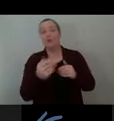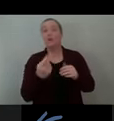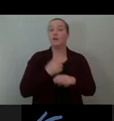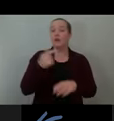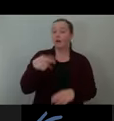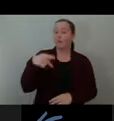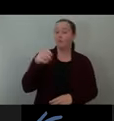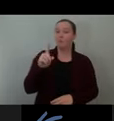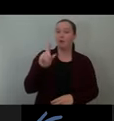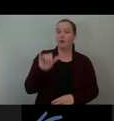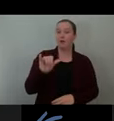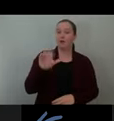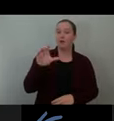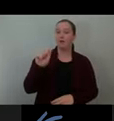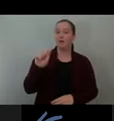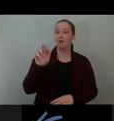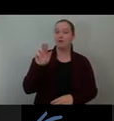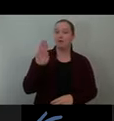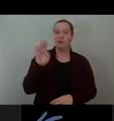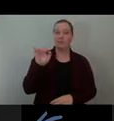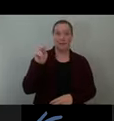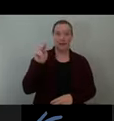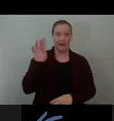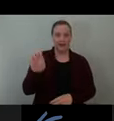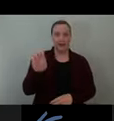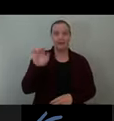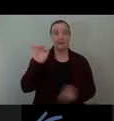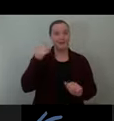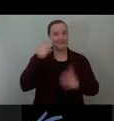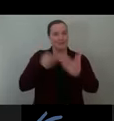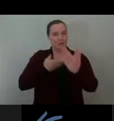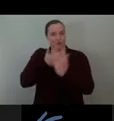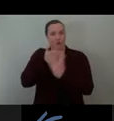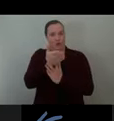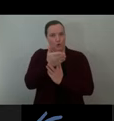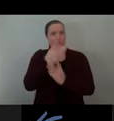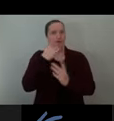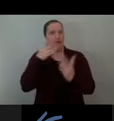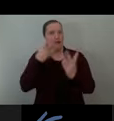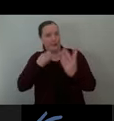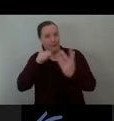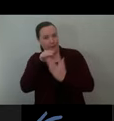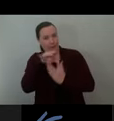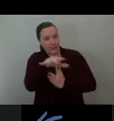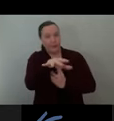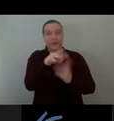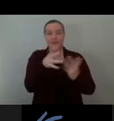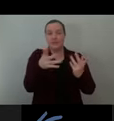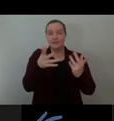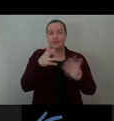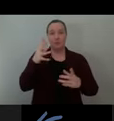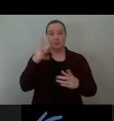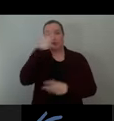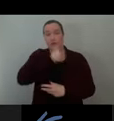is a translucent material, allowing light to come in and out beautifully by creating and creating a bold